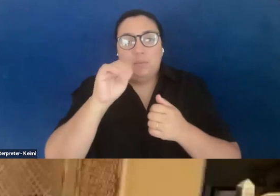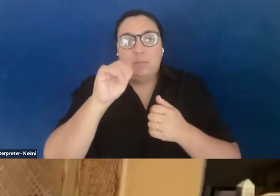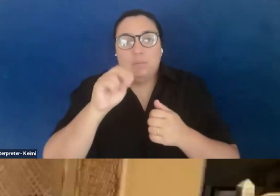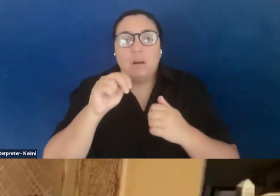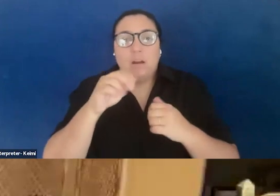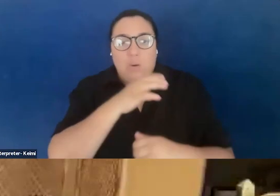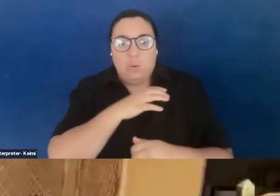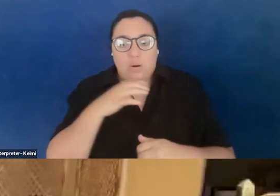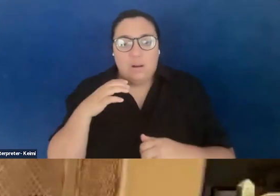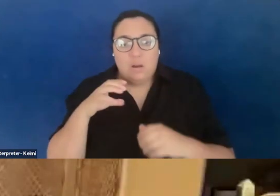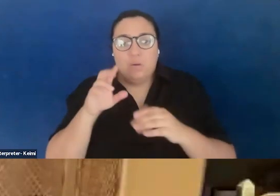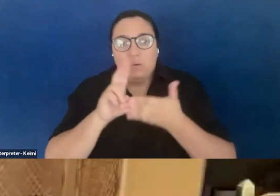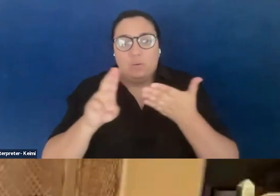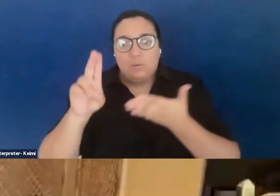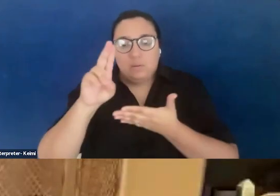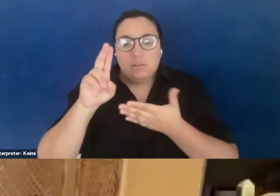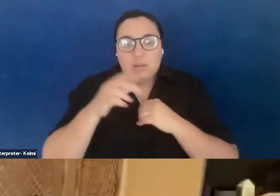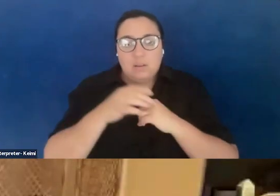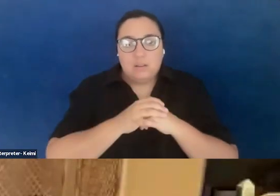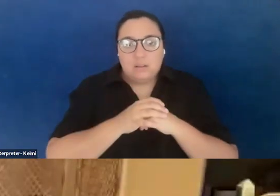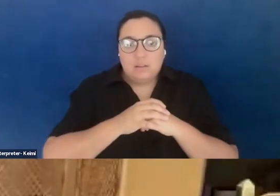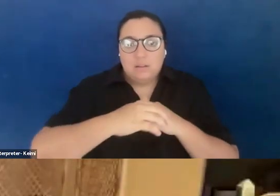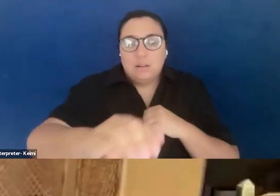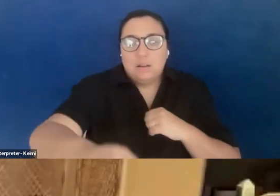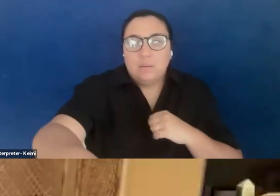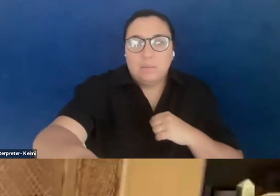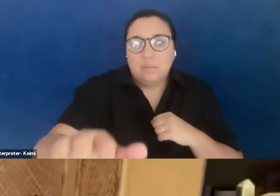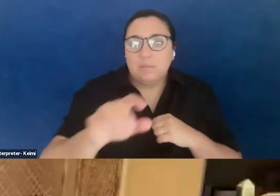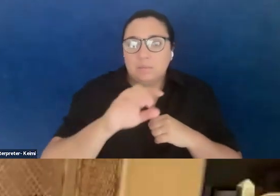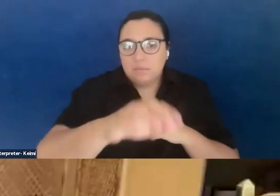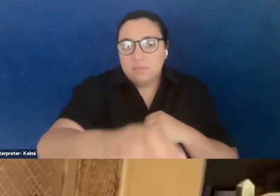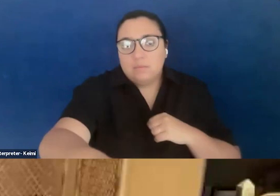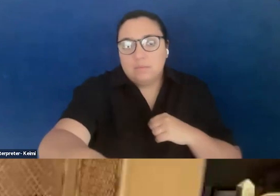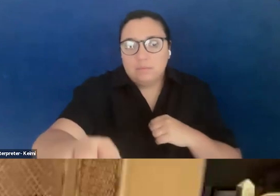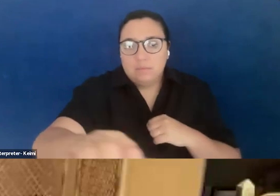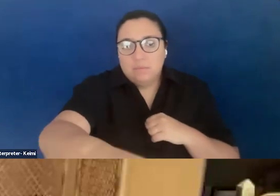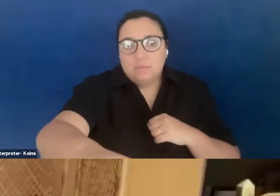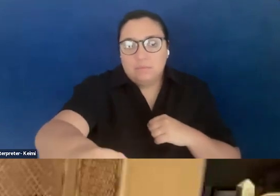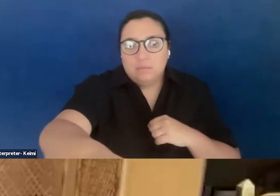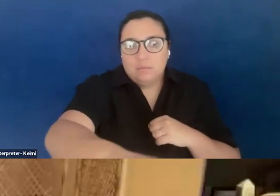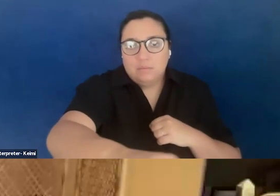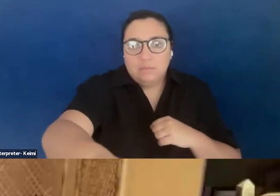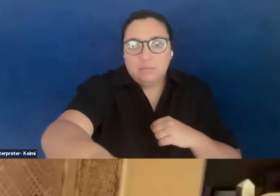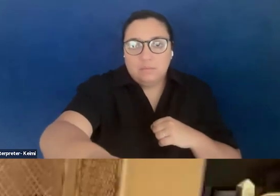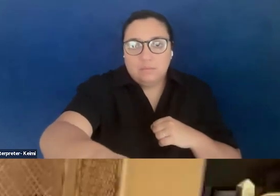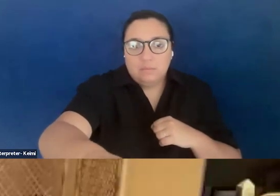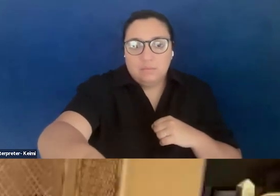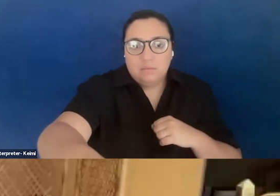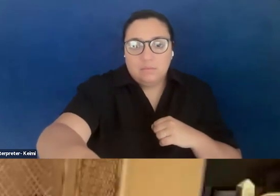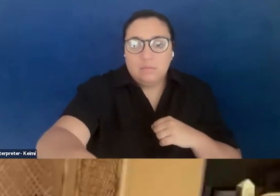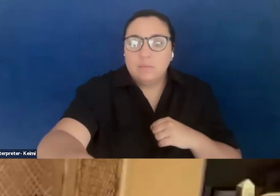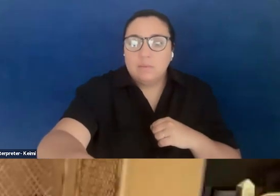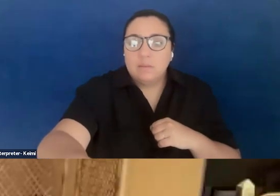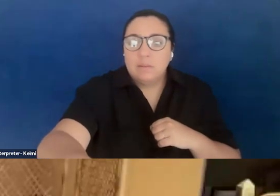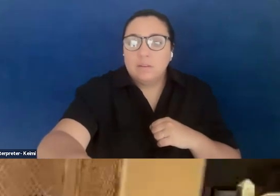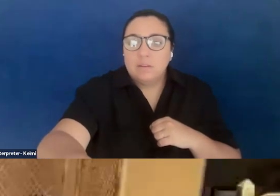we were at the Society for the Humanities. And it was a really beautiful experience getting to know Iman and, you know, building community with